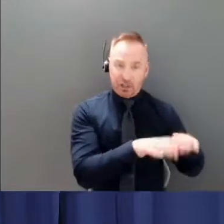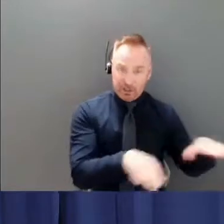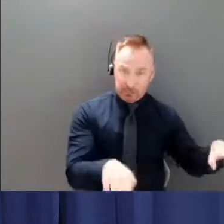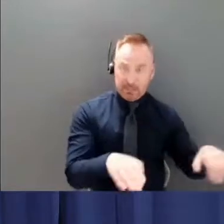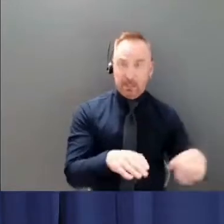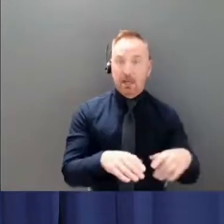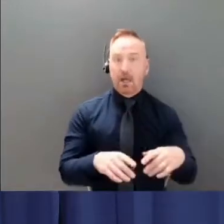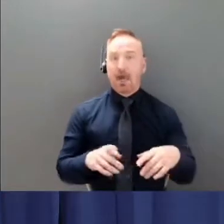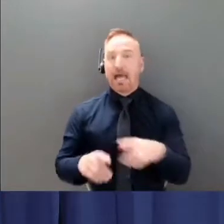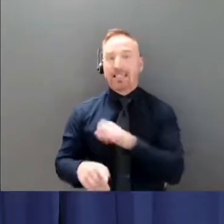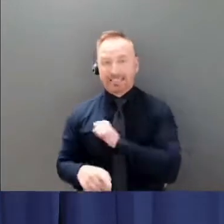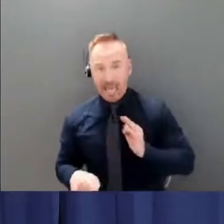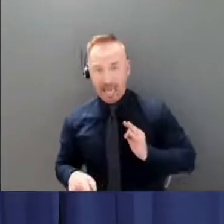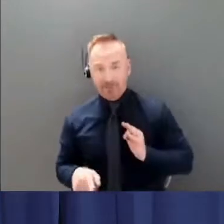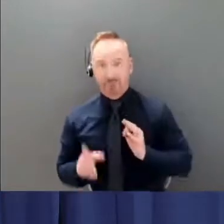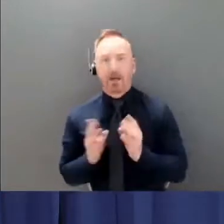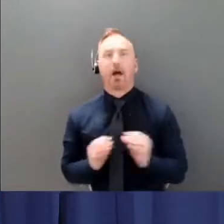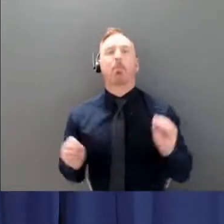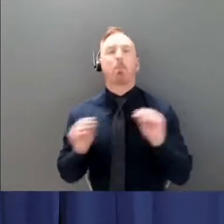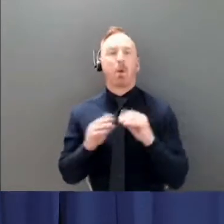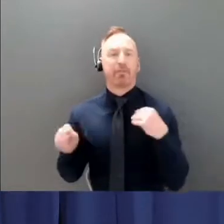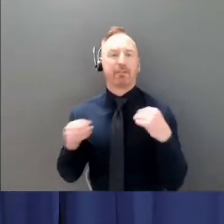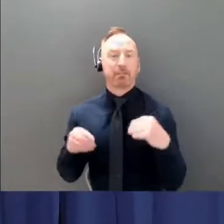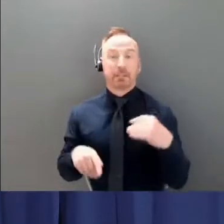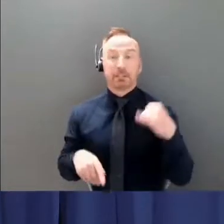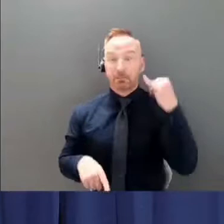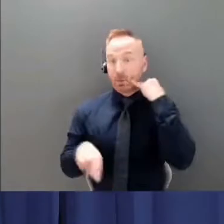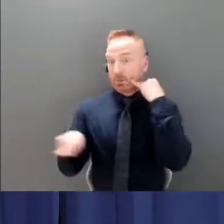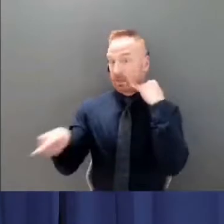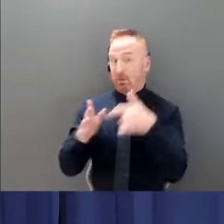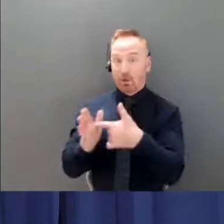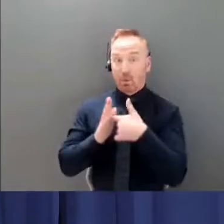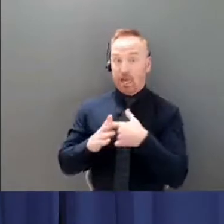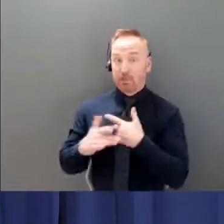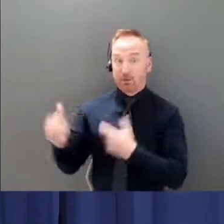for staff members who need to stay home if they get sick.